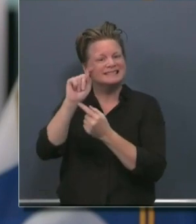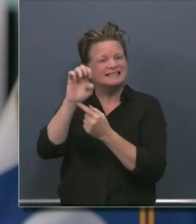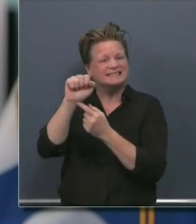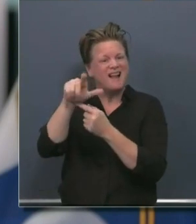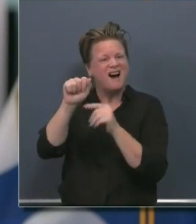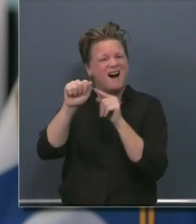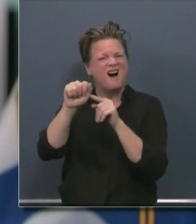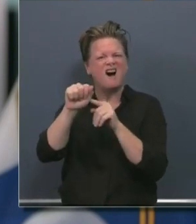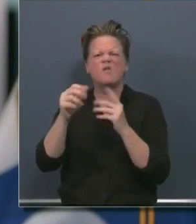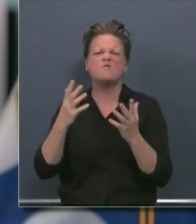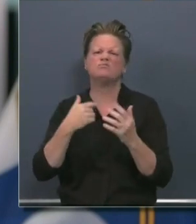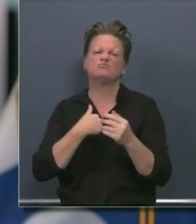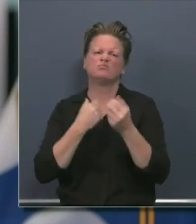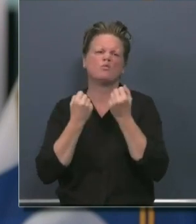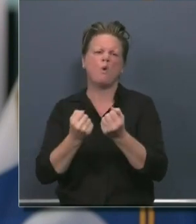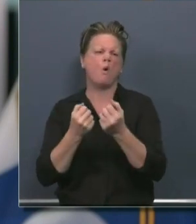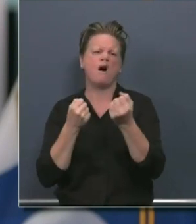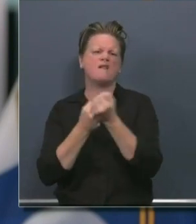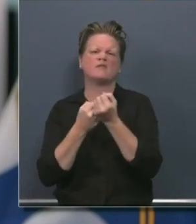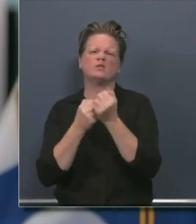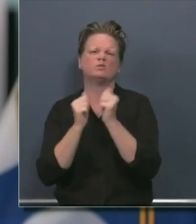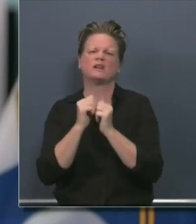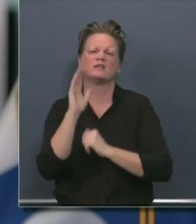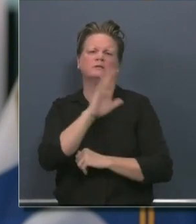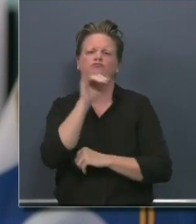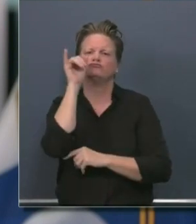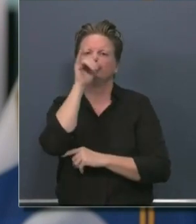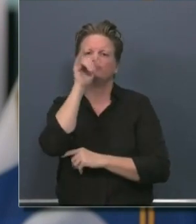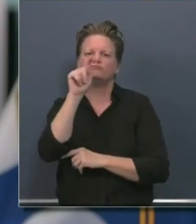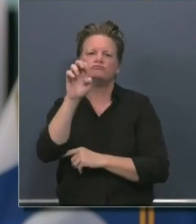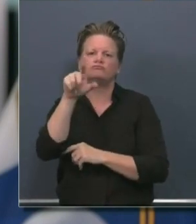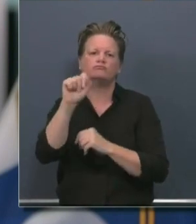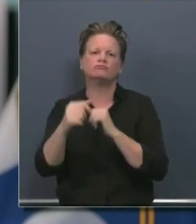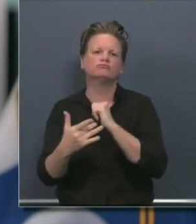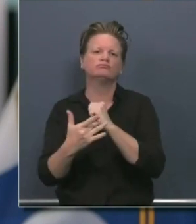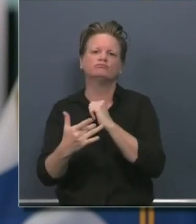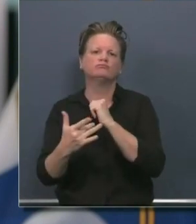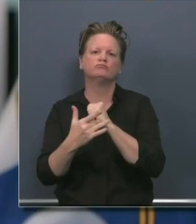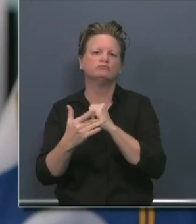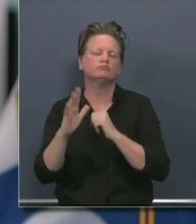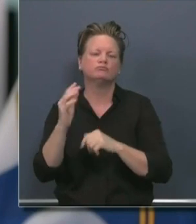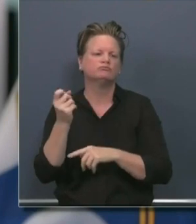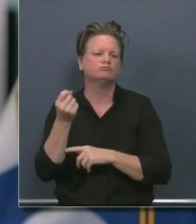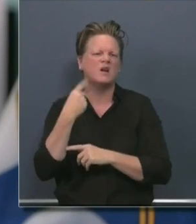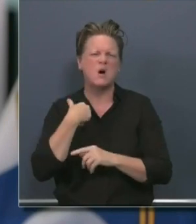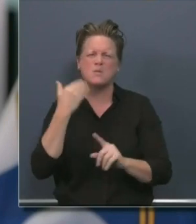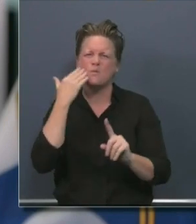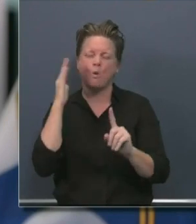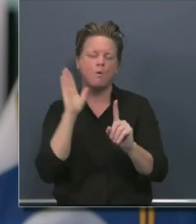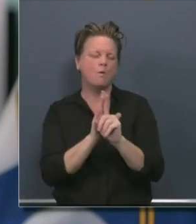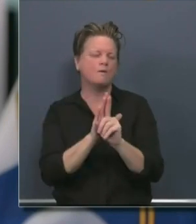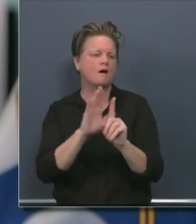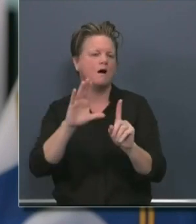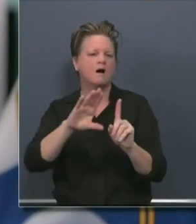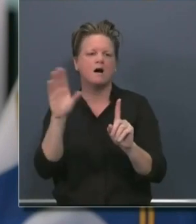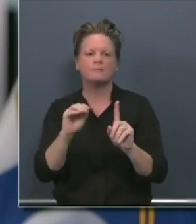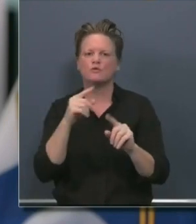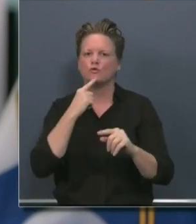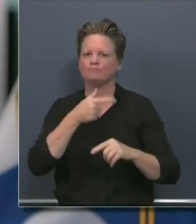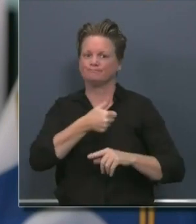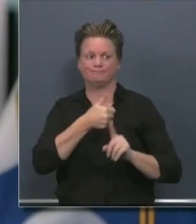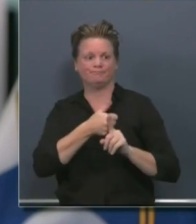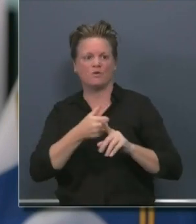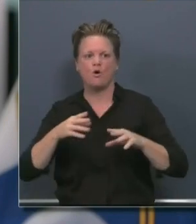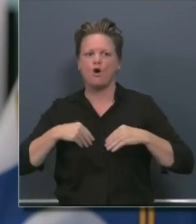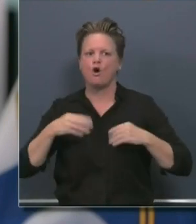early adopter, the technology. Uh, I have, uh, not only known that company, uh, but I've known its founder for many, many